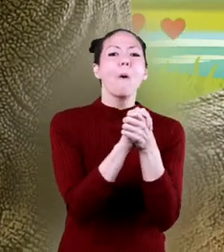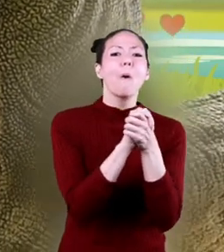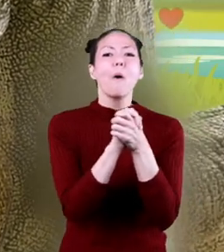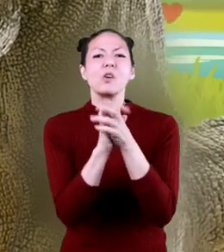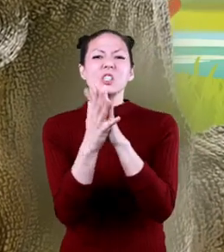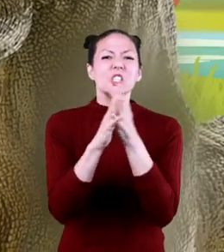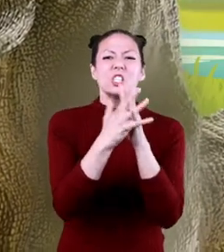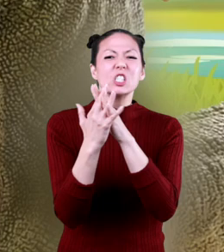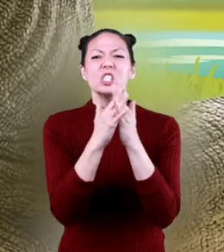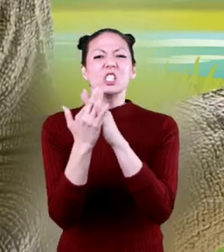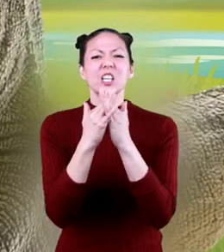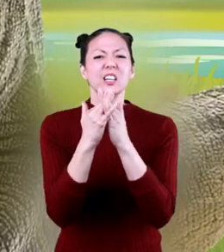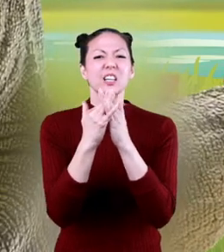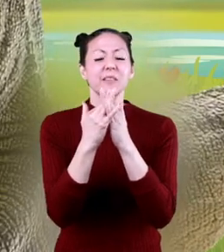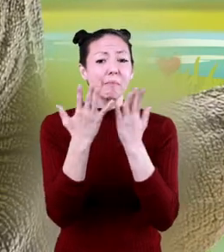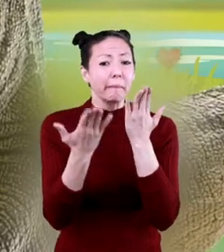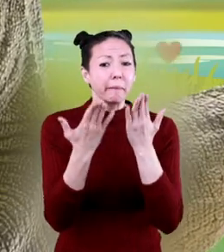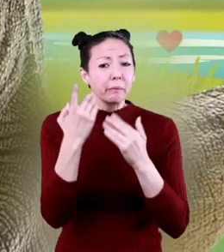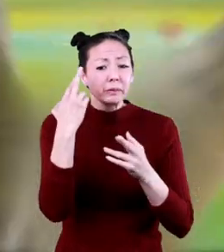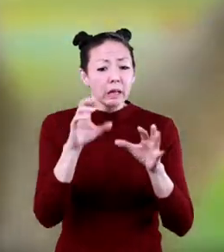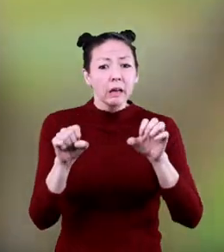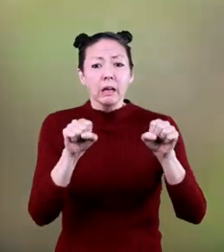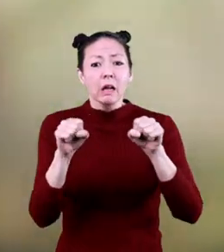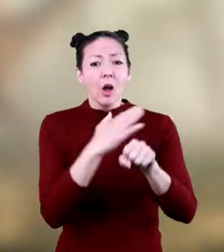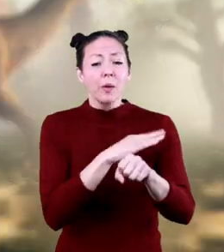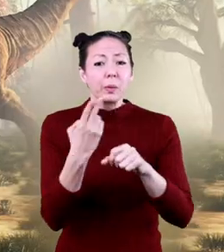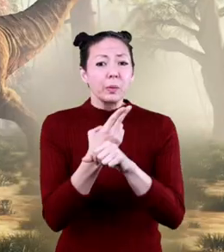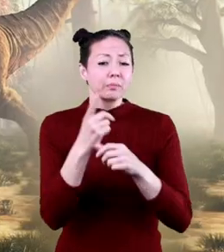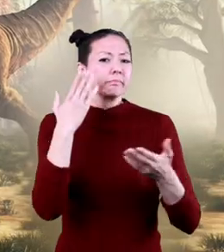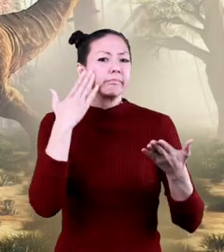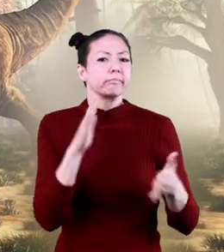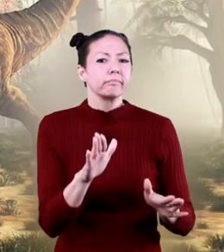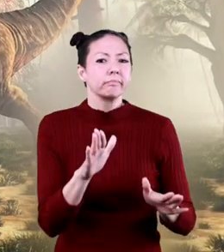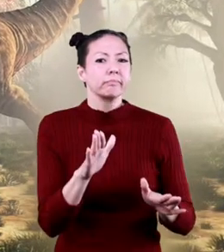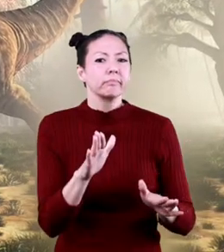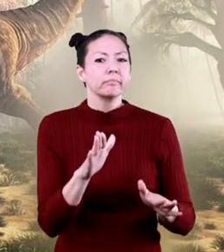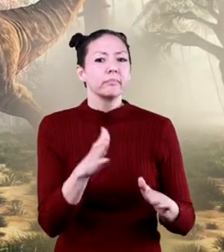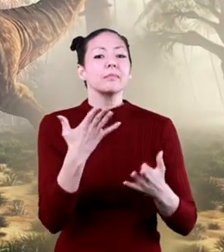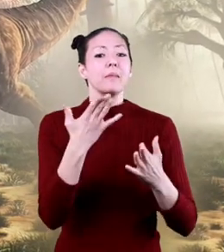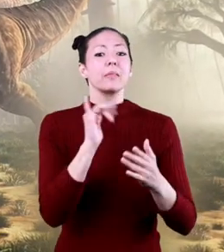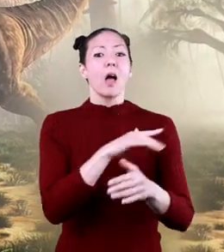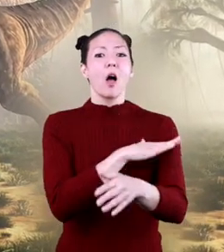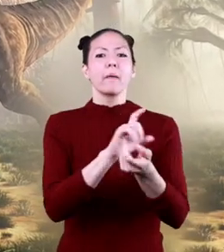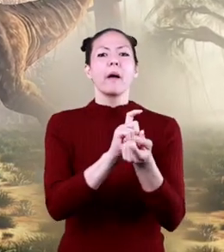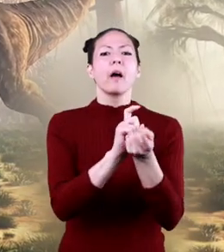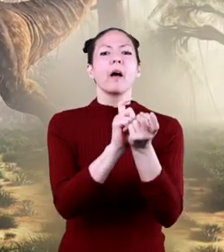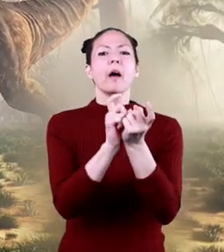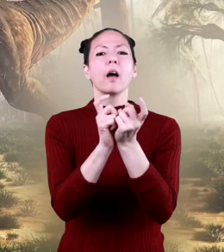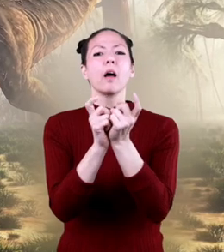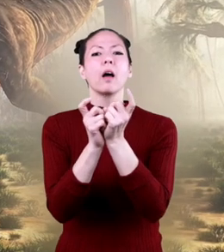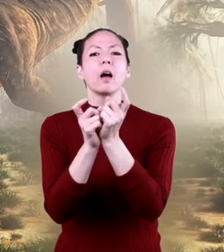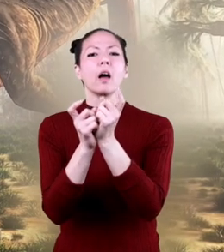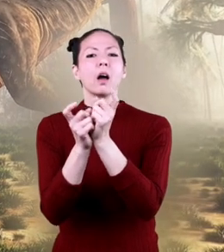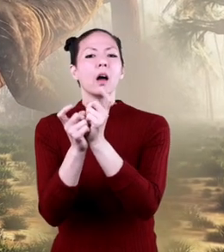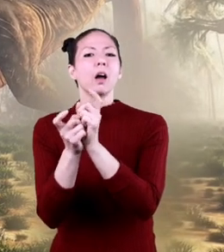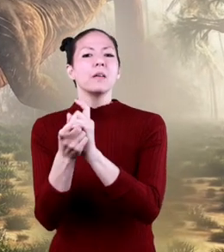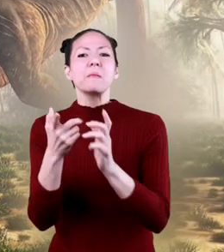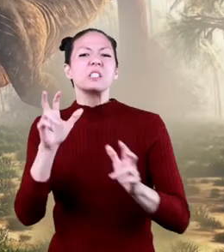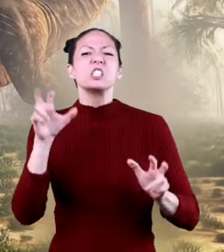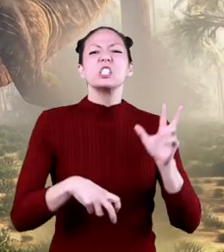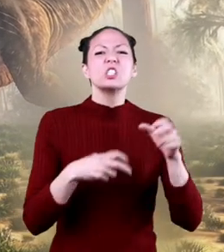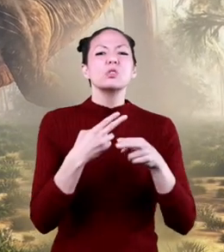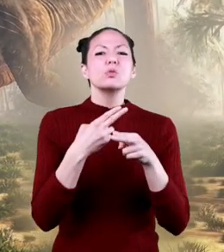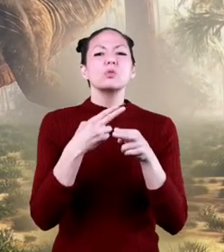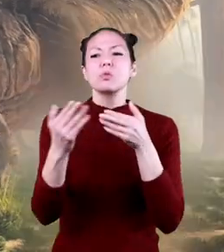-predatory purposes like gripping a mate. Others think that the arms may have been adapted for slashing at short